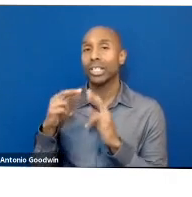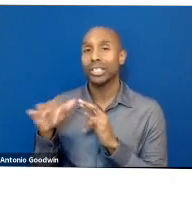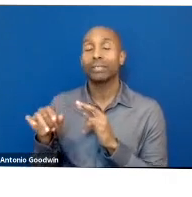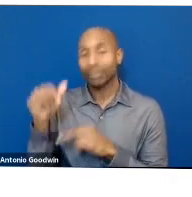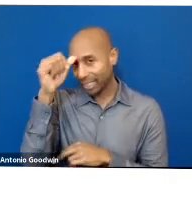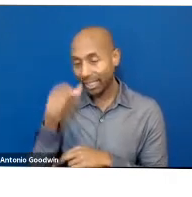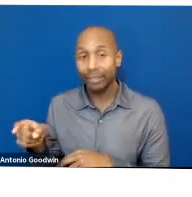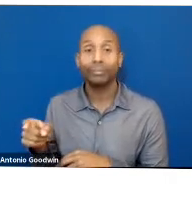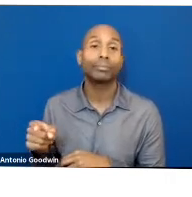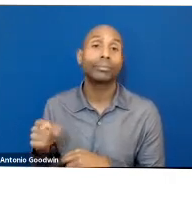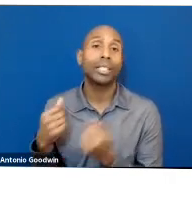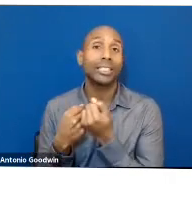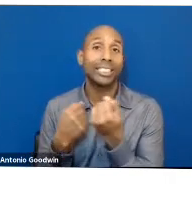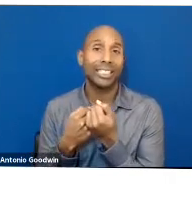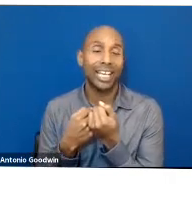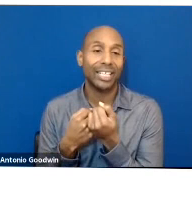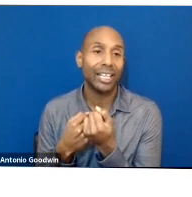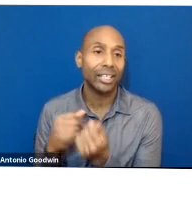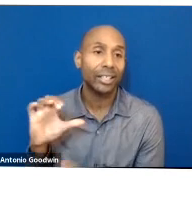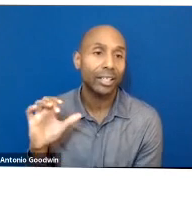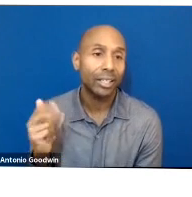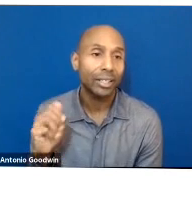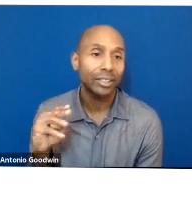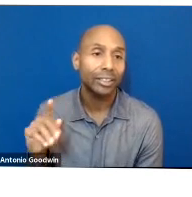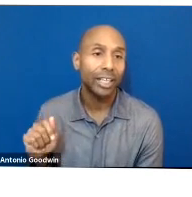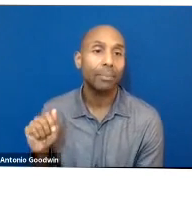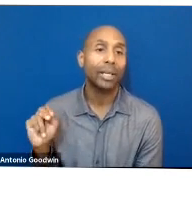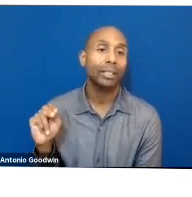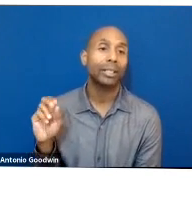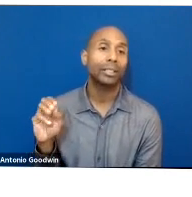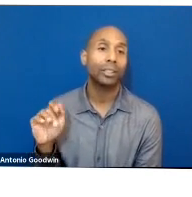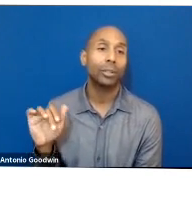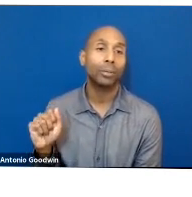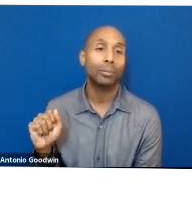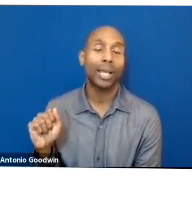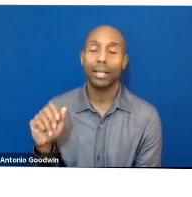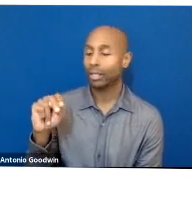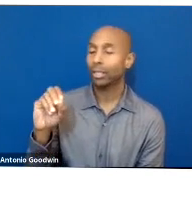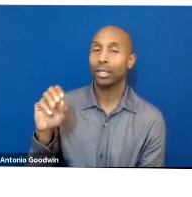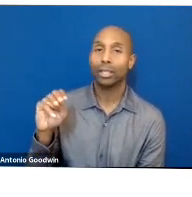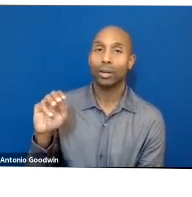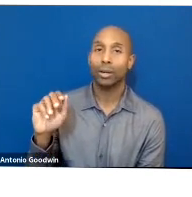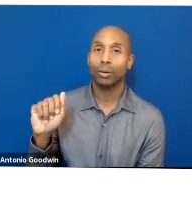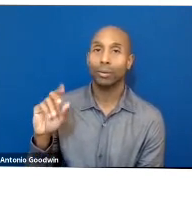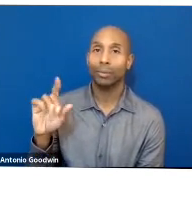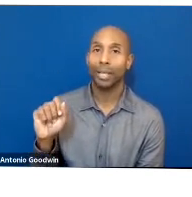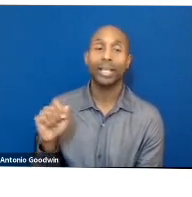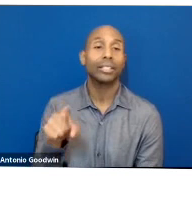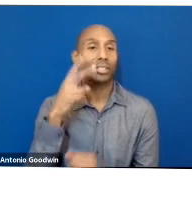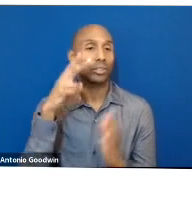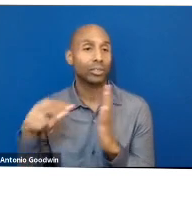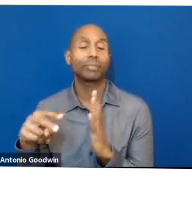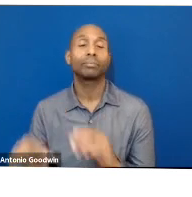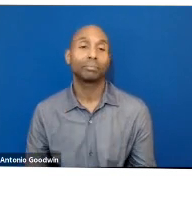the Changpa Nomads. So on their site, they say Looms of Ladakh Women Cooperative is the fruit of a skill development initiative,